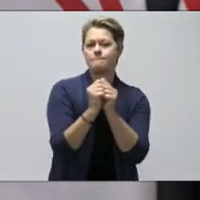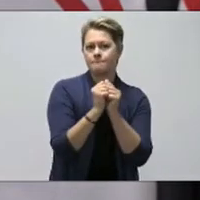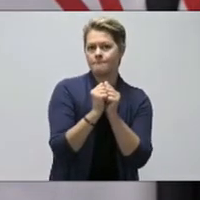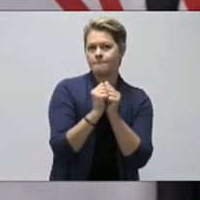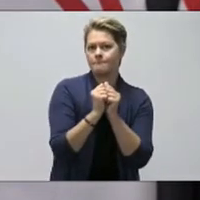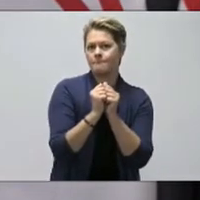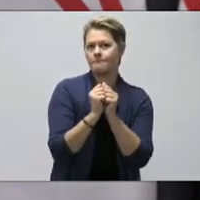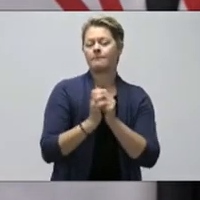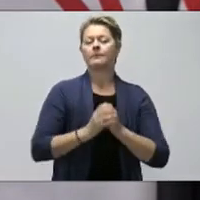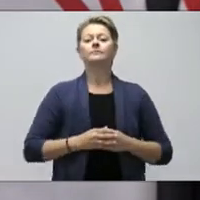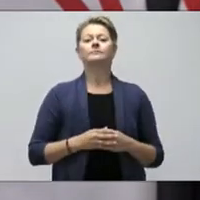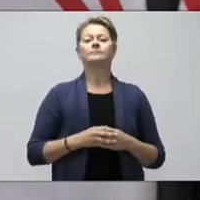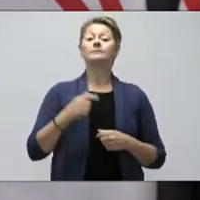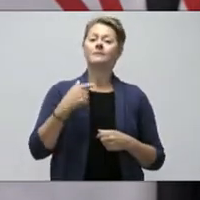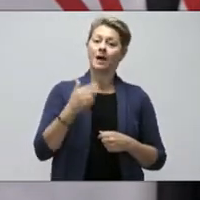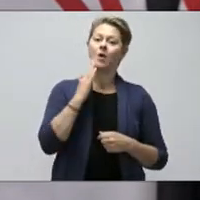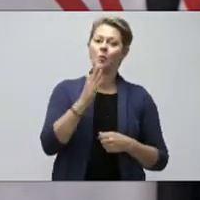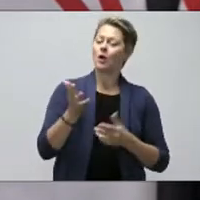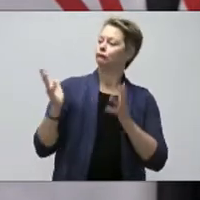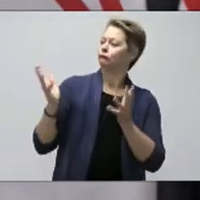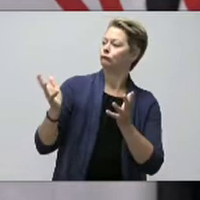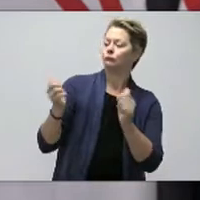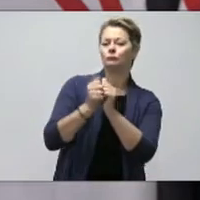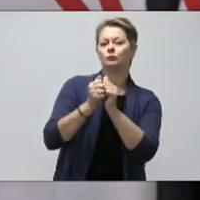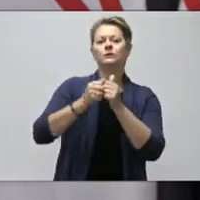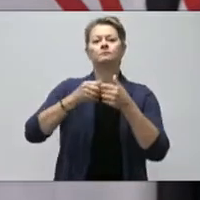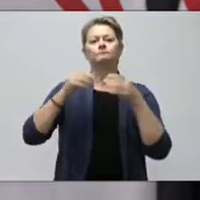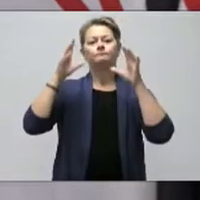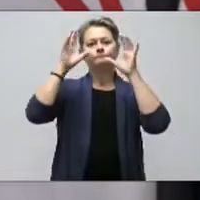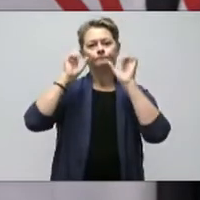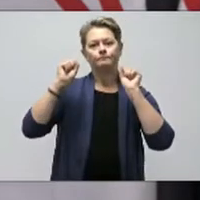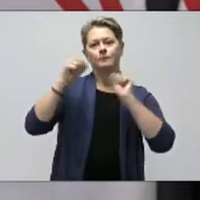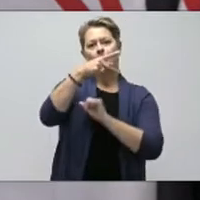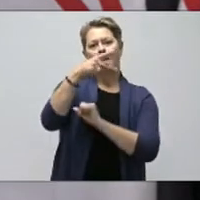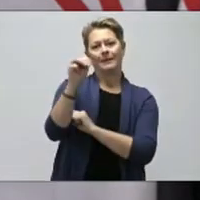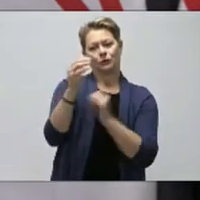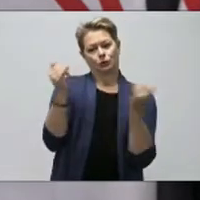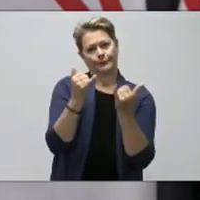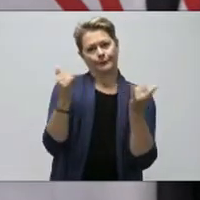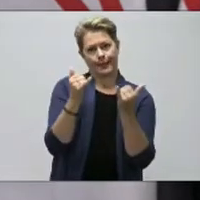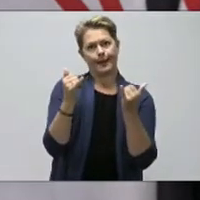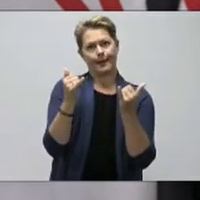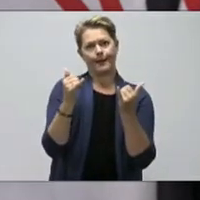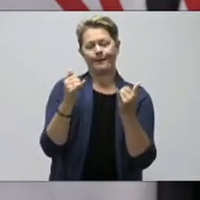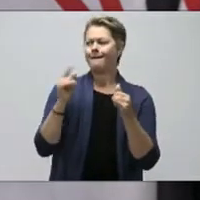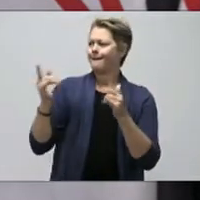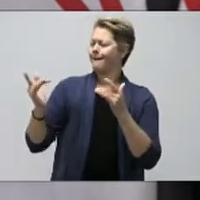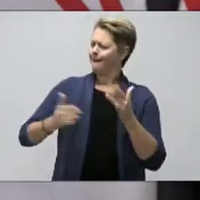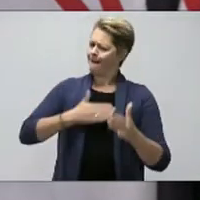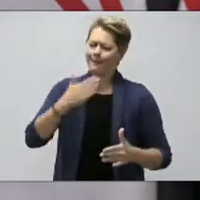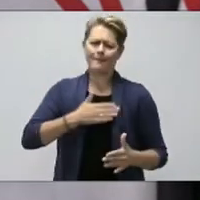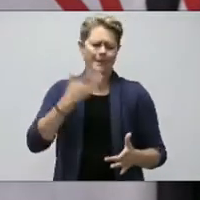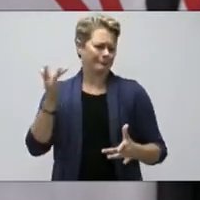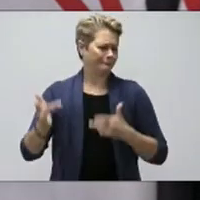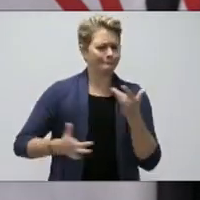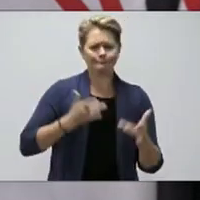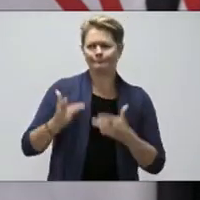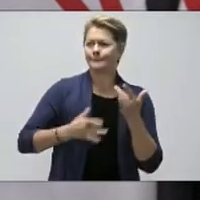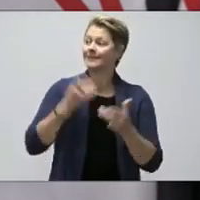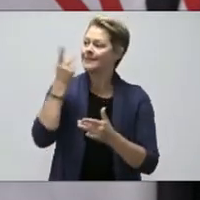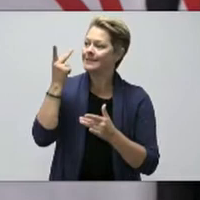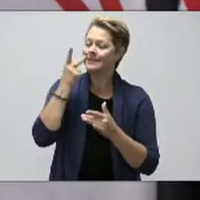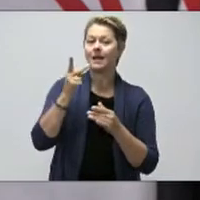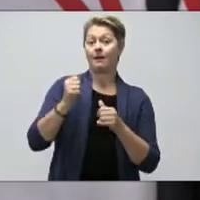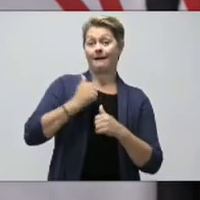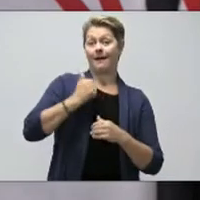I will be speaking with the Prime Minister later today, and I know he is happy and excited to see more Canadians having